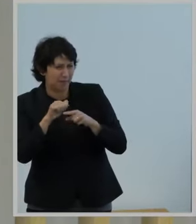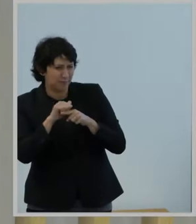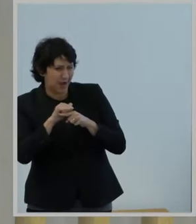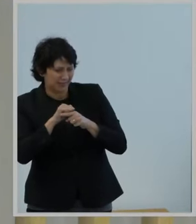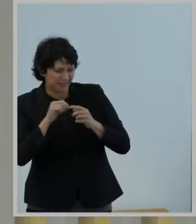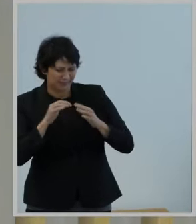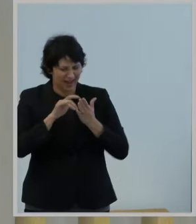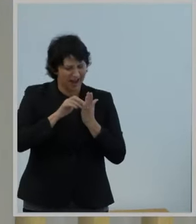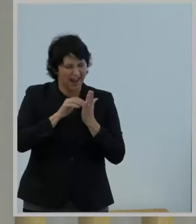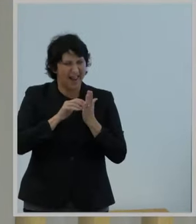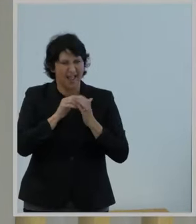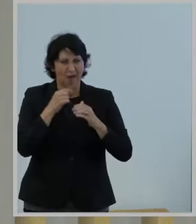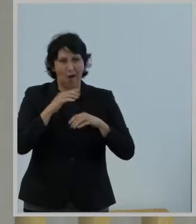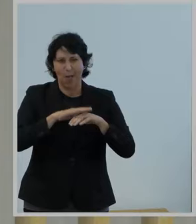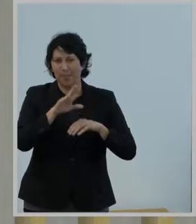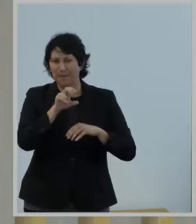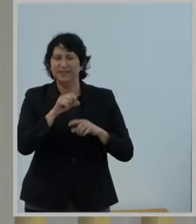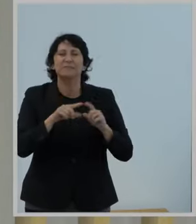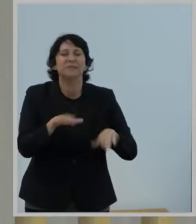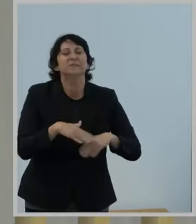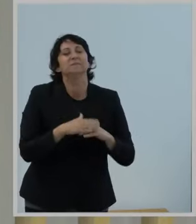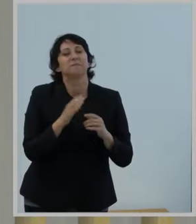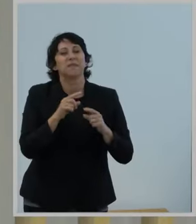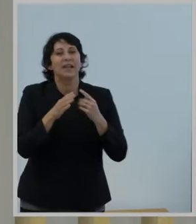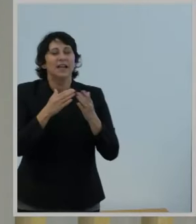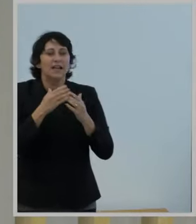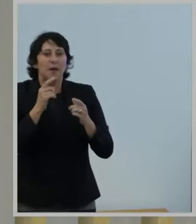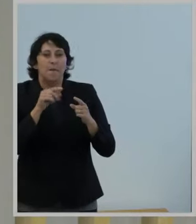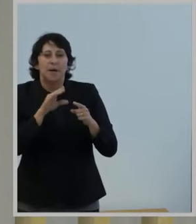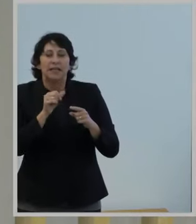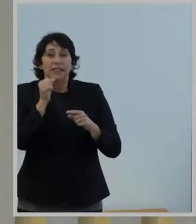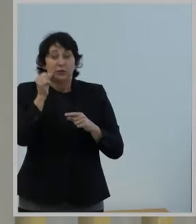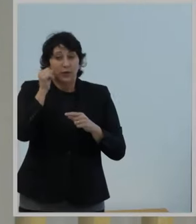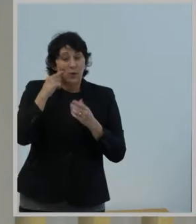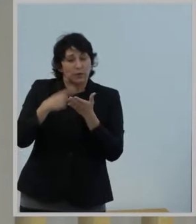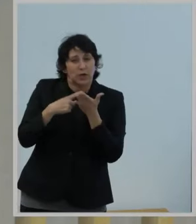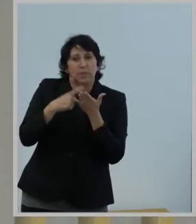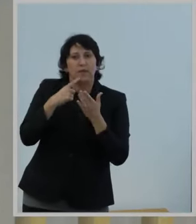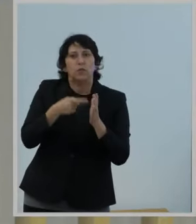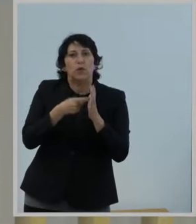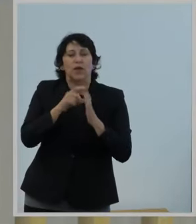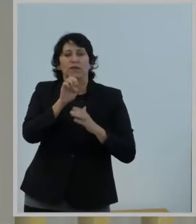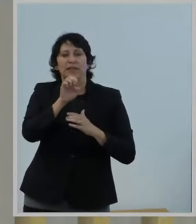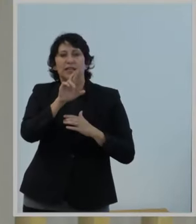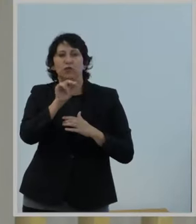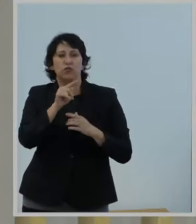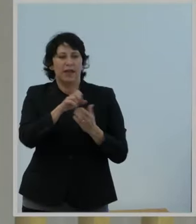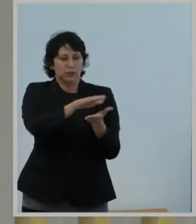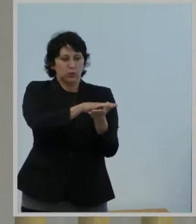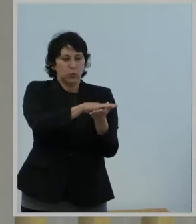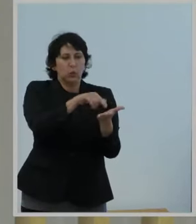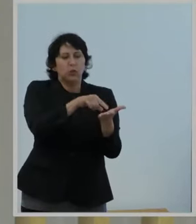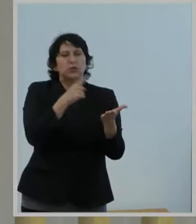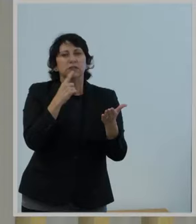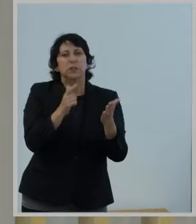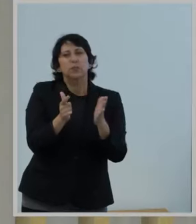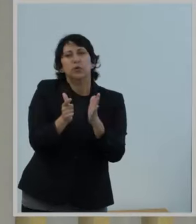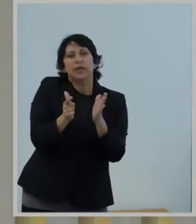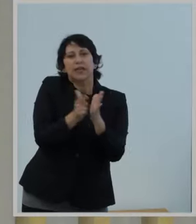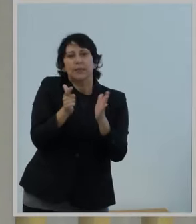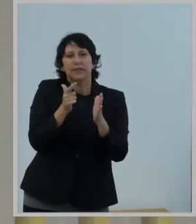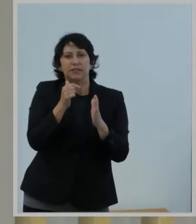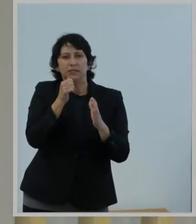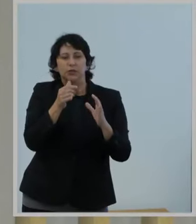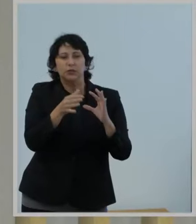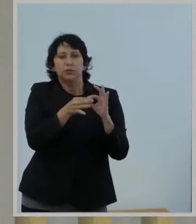I applaud Senators Cruz, Bud, and Capito for introducing a bill yesterday that would require that schools receiving E-rate funds prohibits children from using school connections